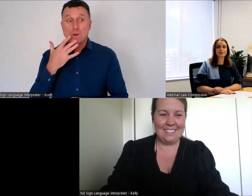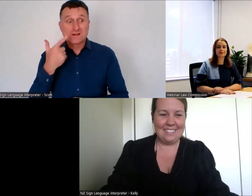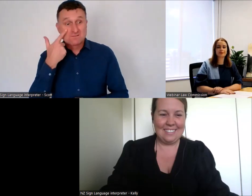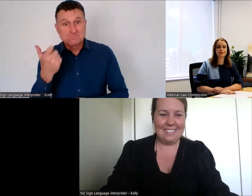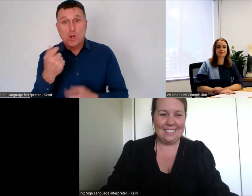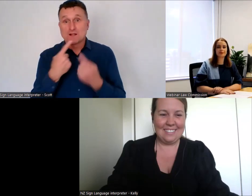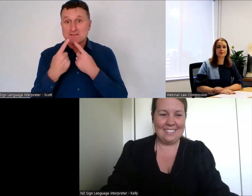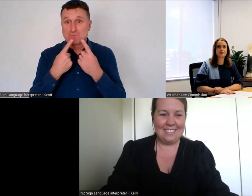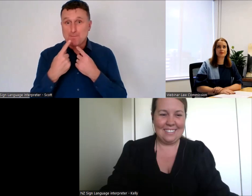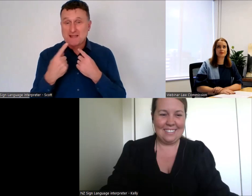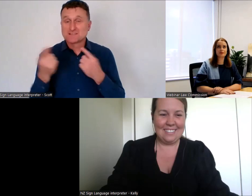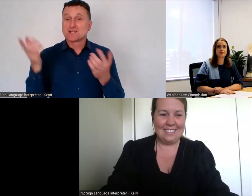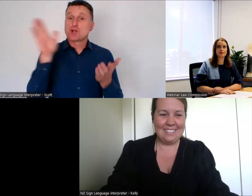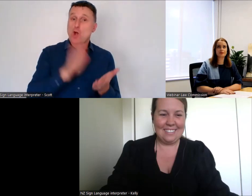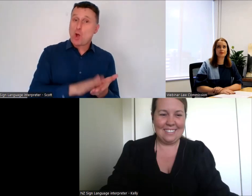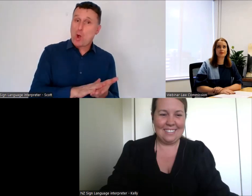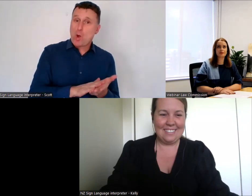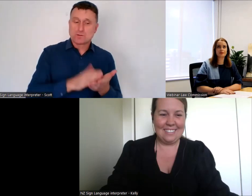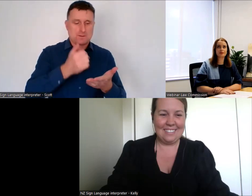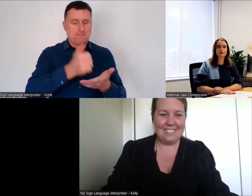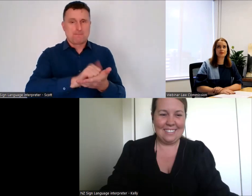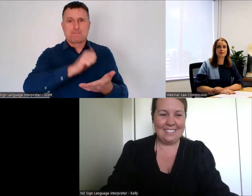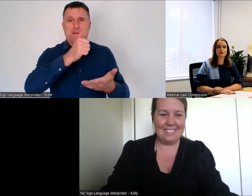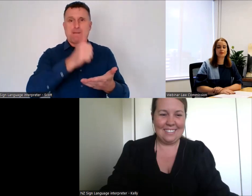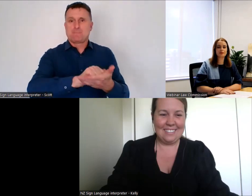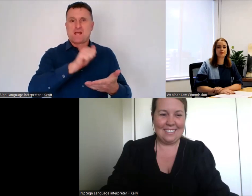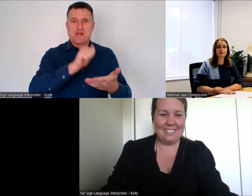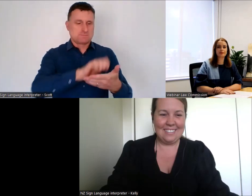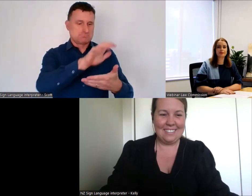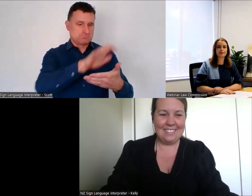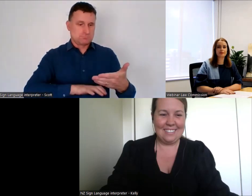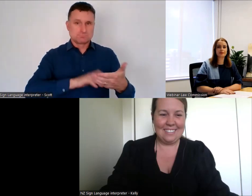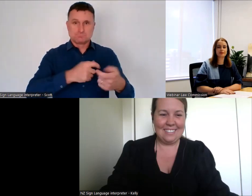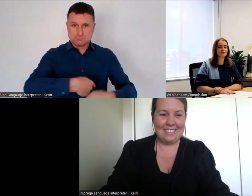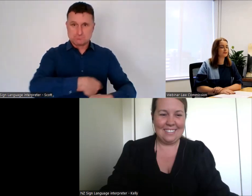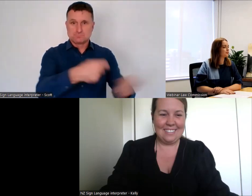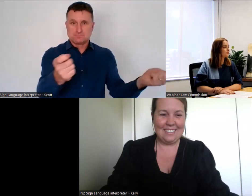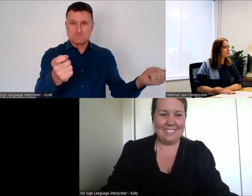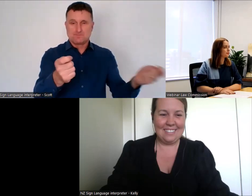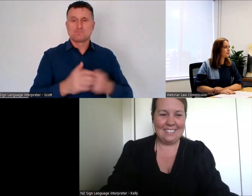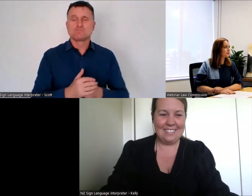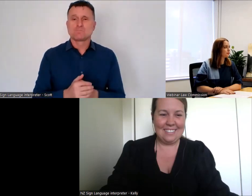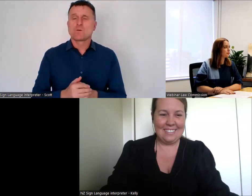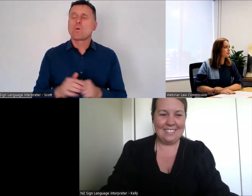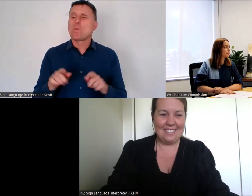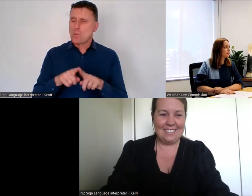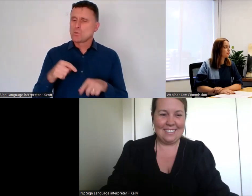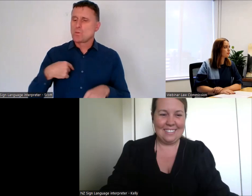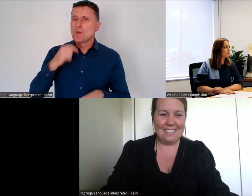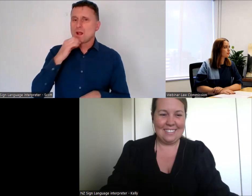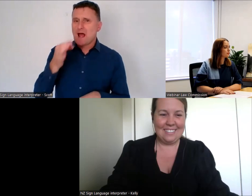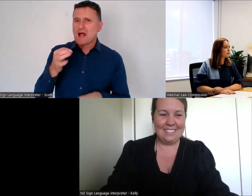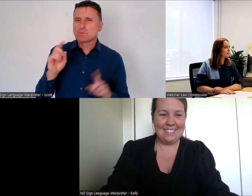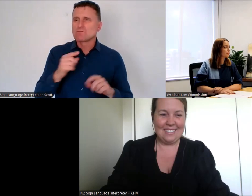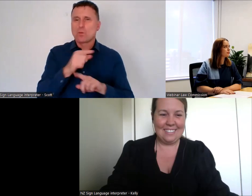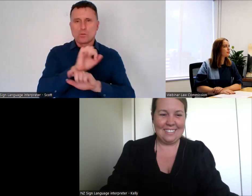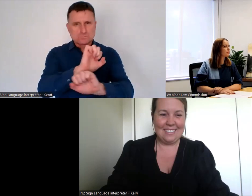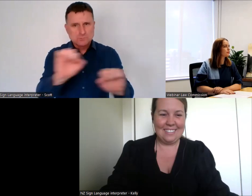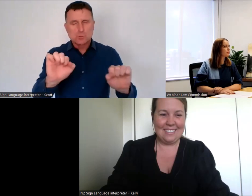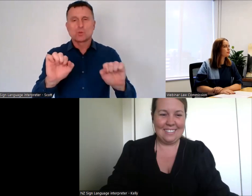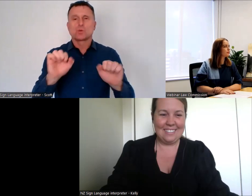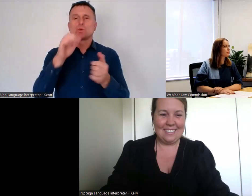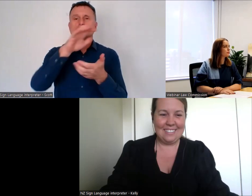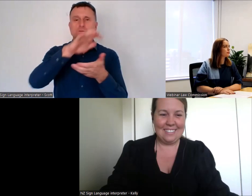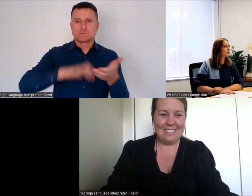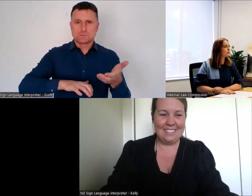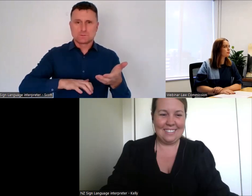for this project and asking for submissions. And then ultimately we prepare a report